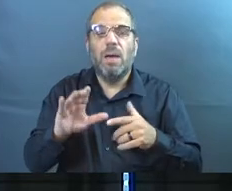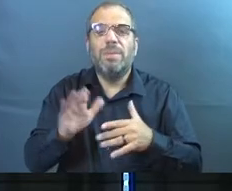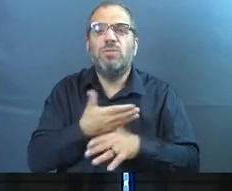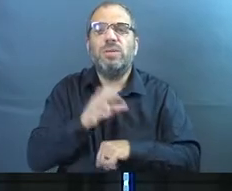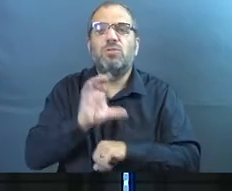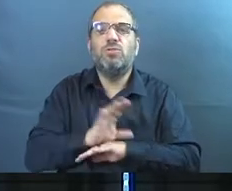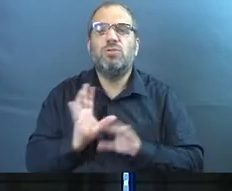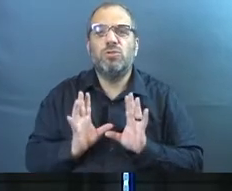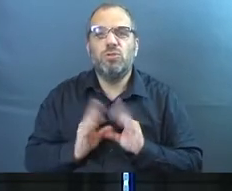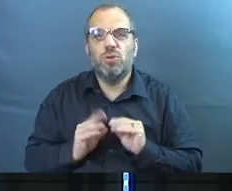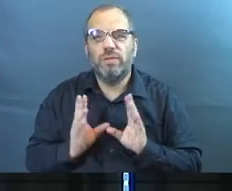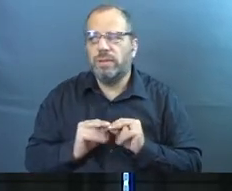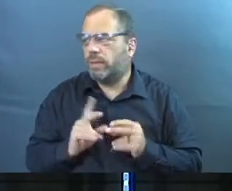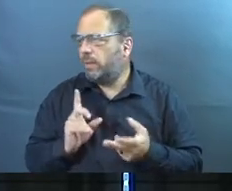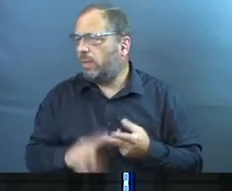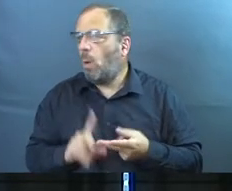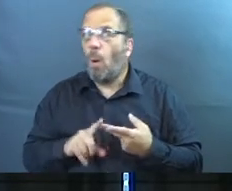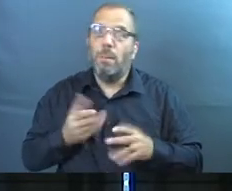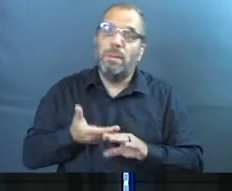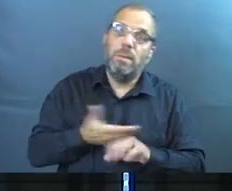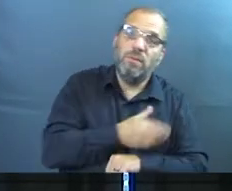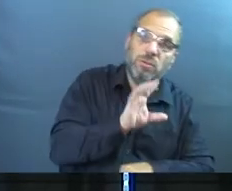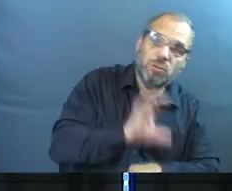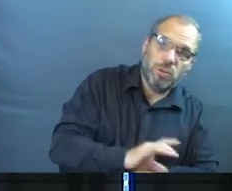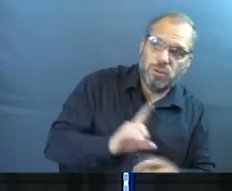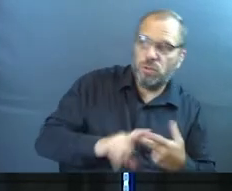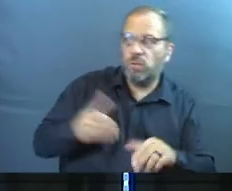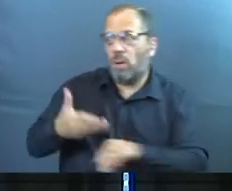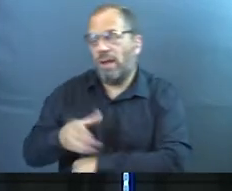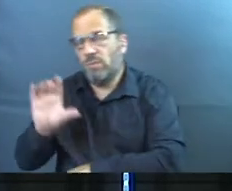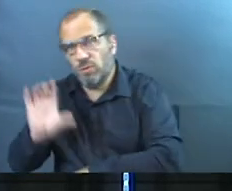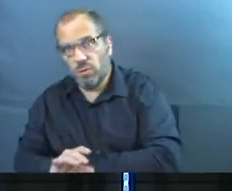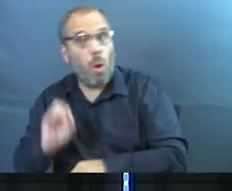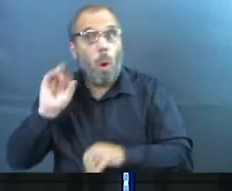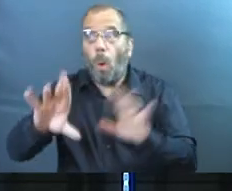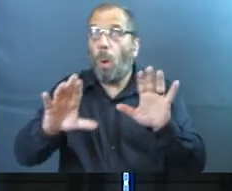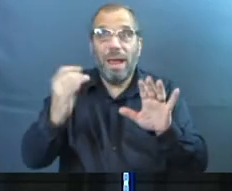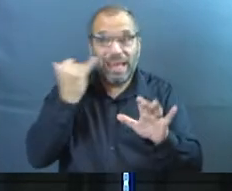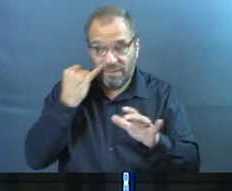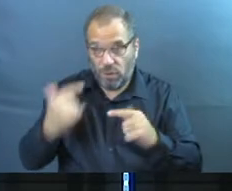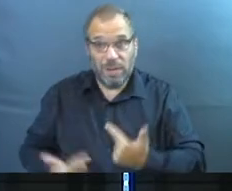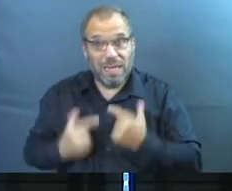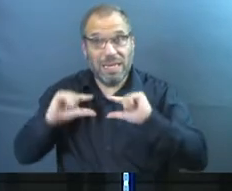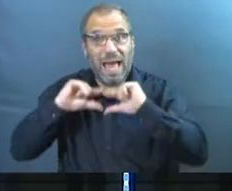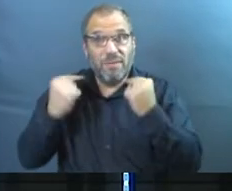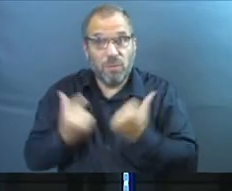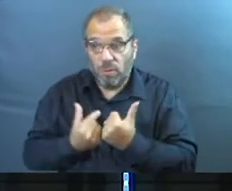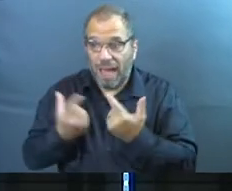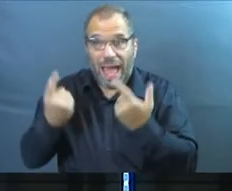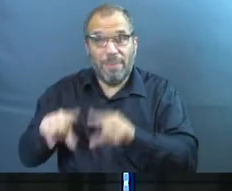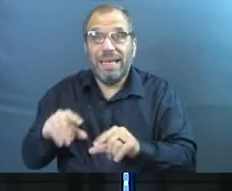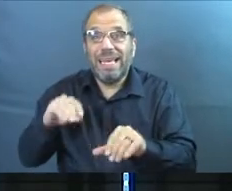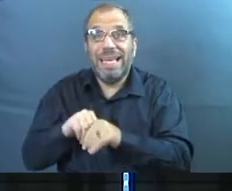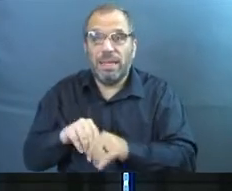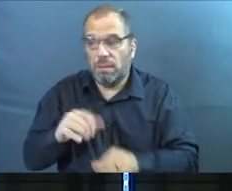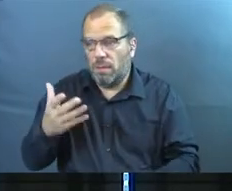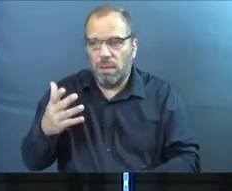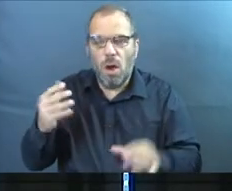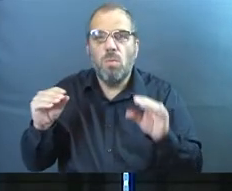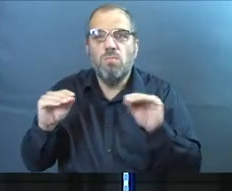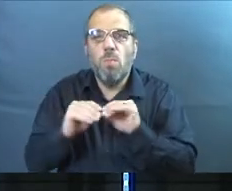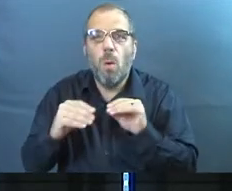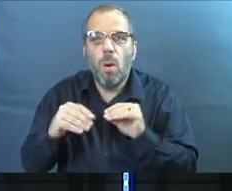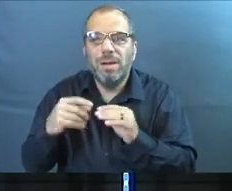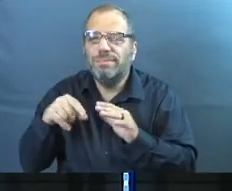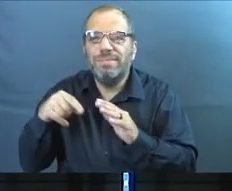the services. Or it happens before the service. Or after the service. Or if you get into a life group, it's going to start happening more